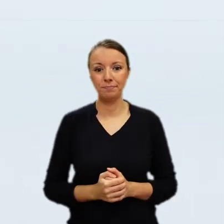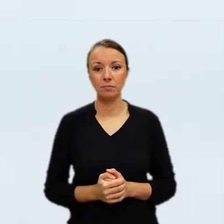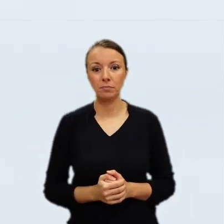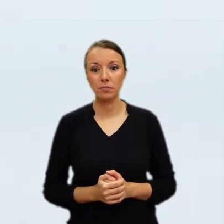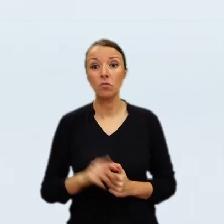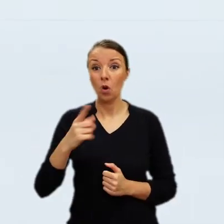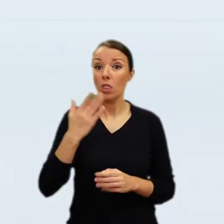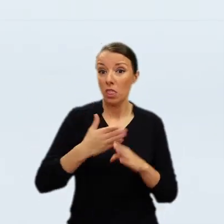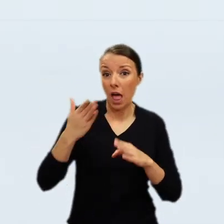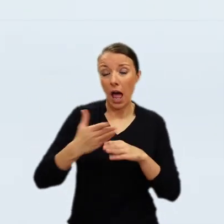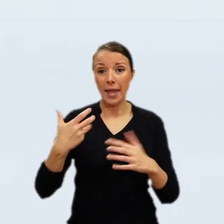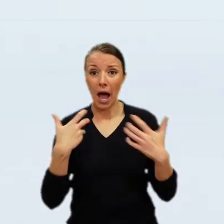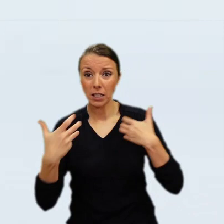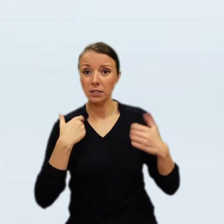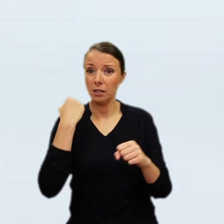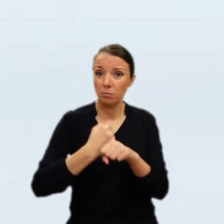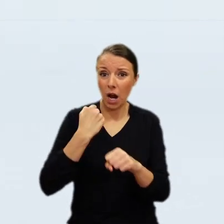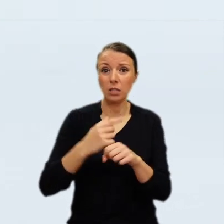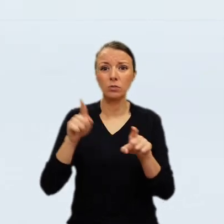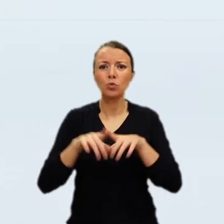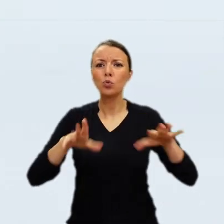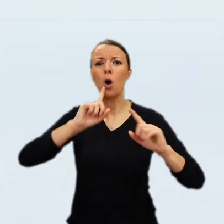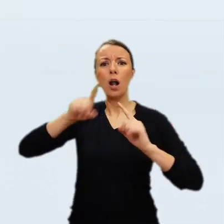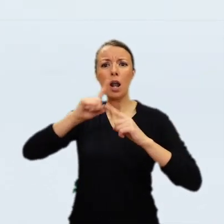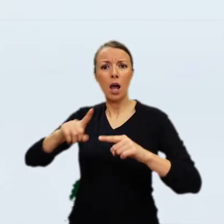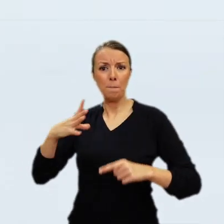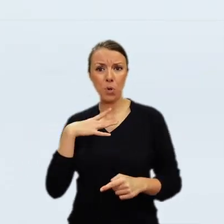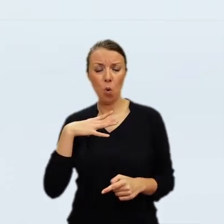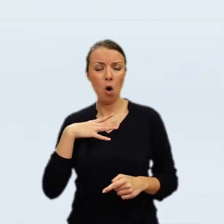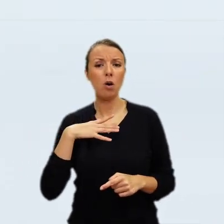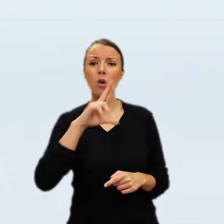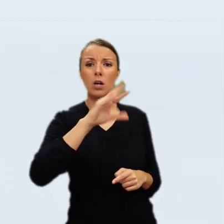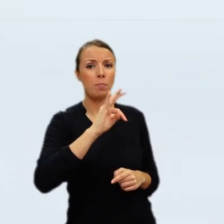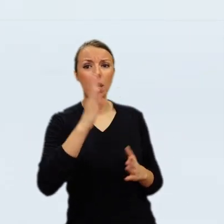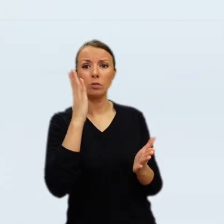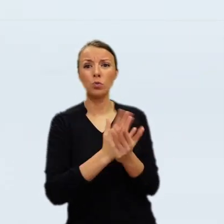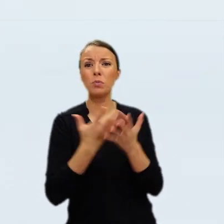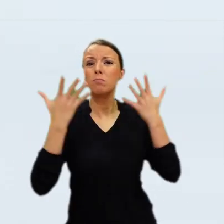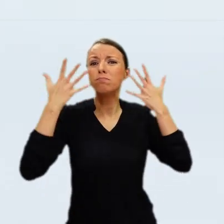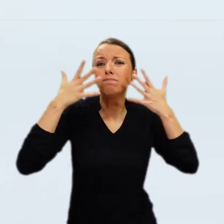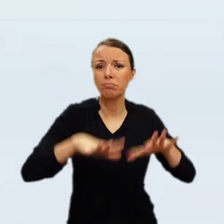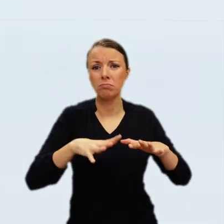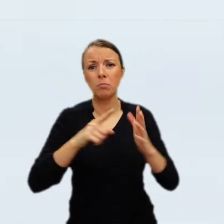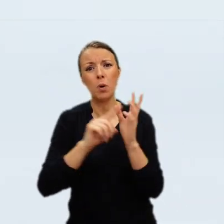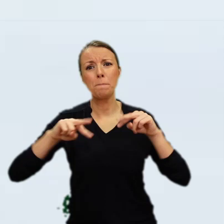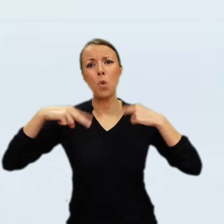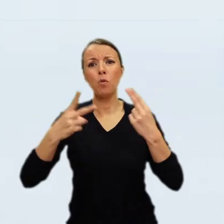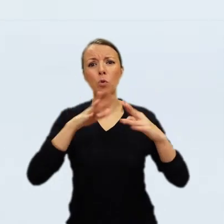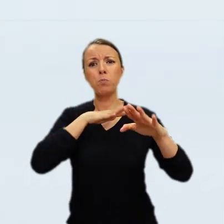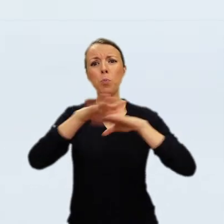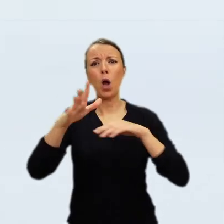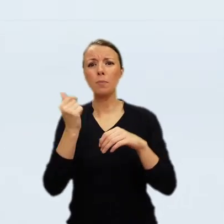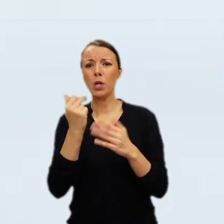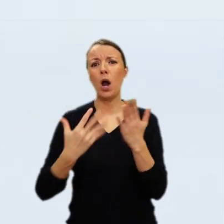Between 1655 and 1791, for 136 years, the Polish writer is altogether undocumented.